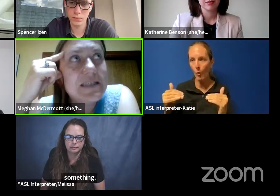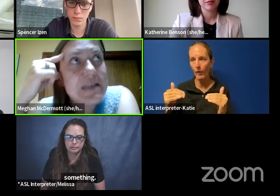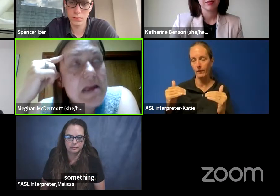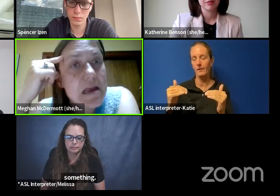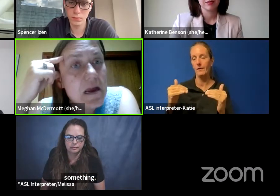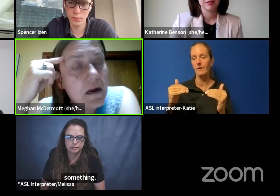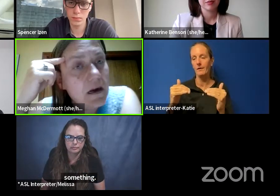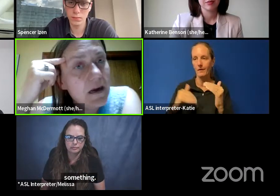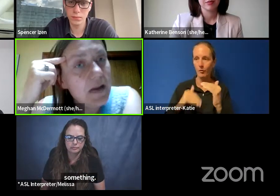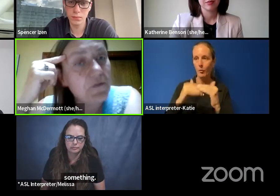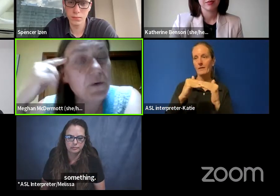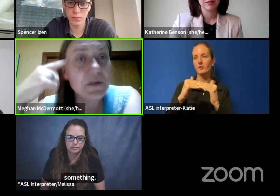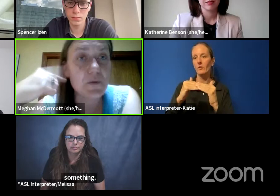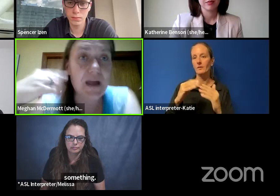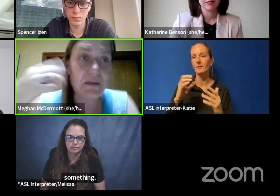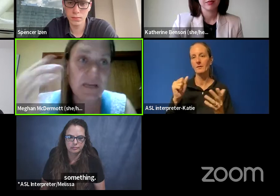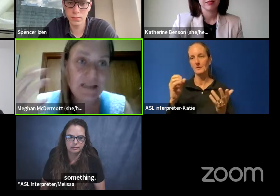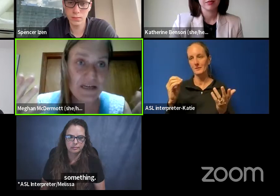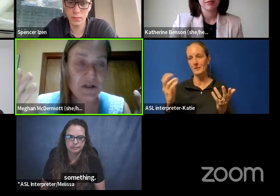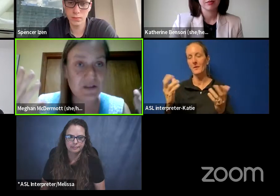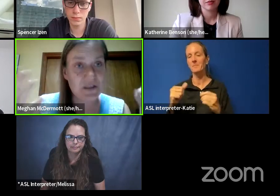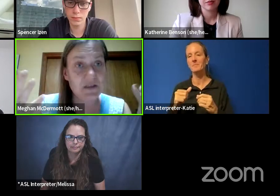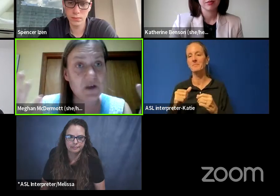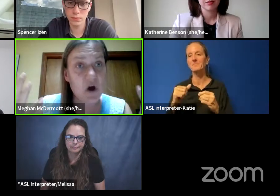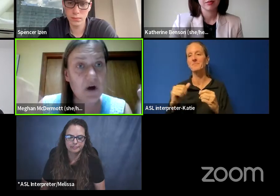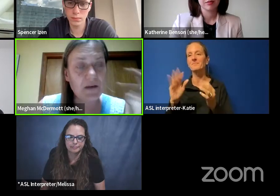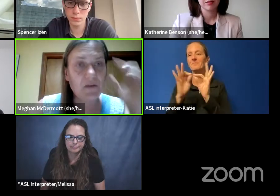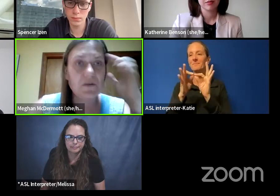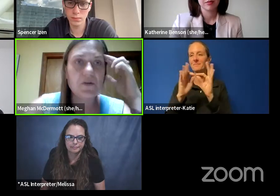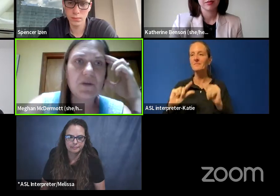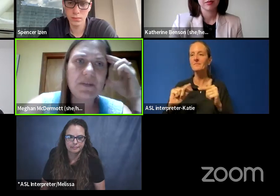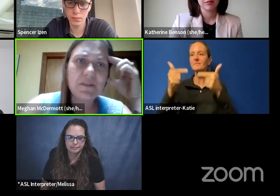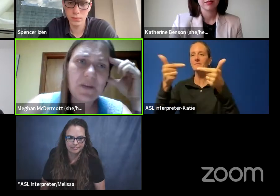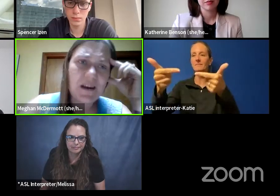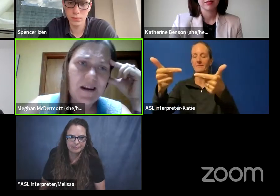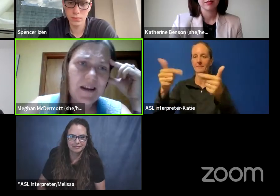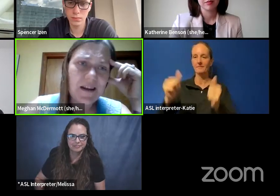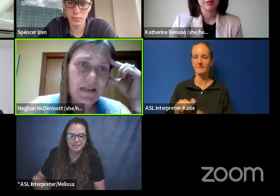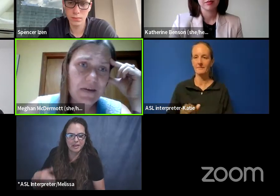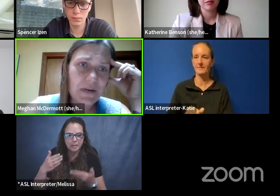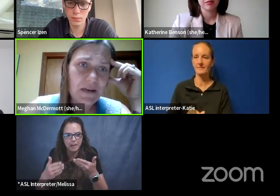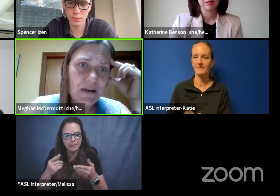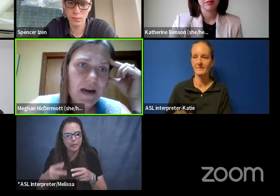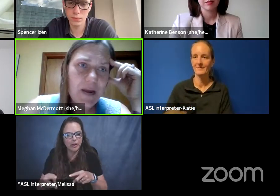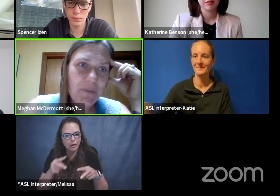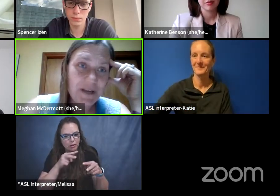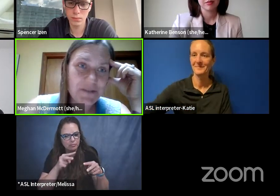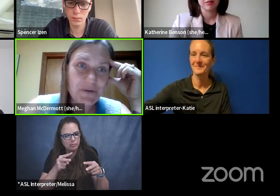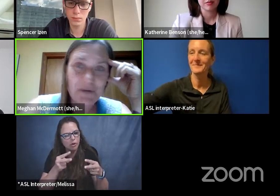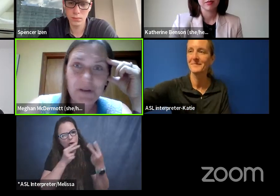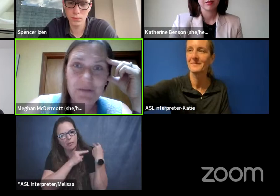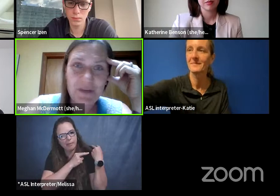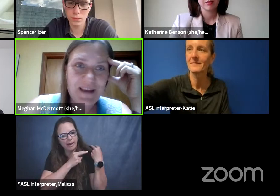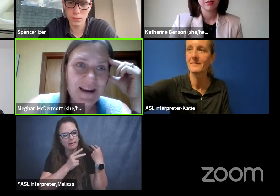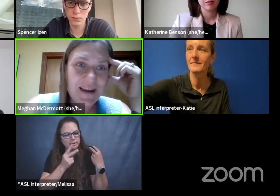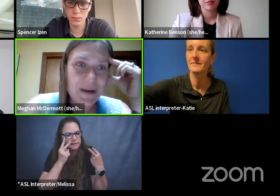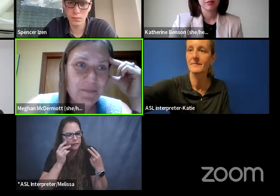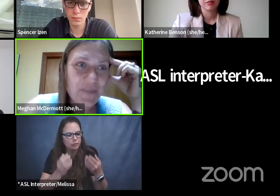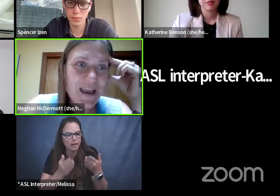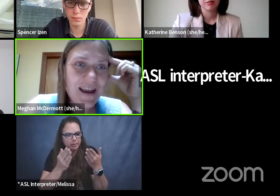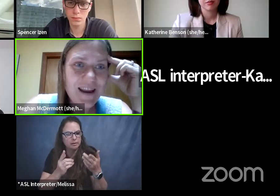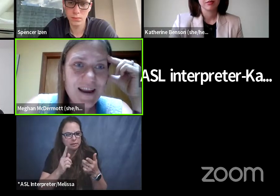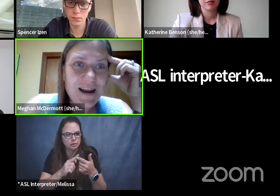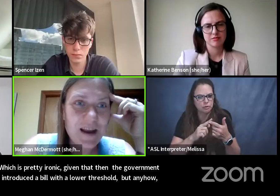back and see if there was a recommendation to, to audit those agreements. But I highly doubt it because we'd probably be,